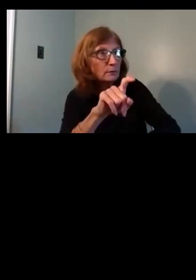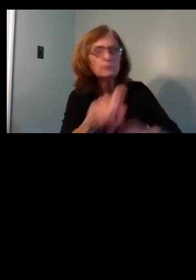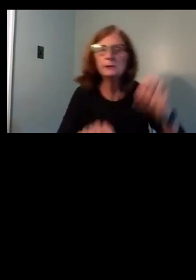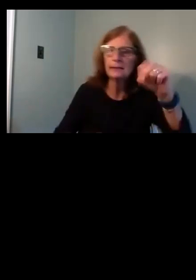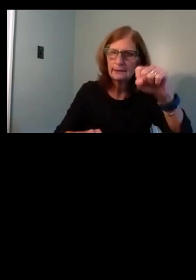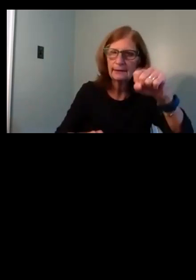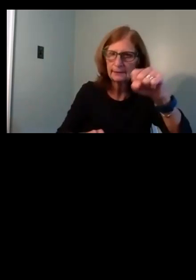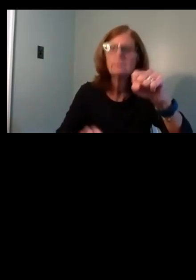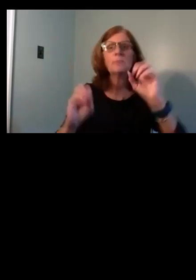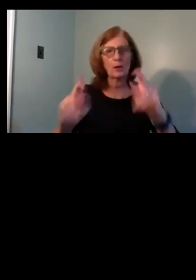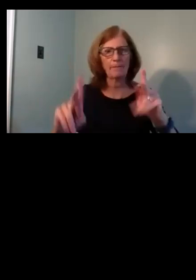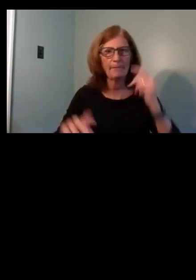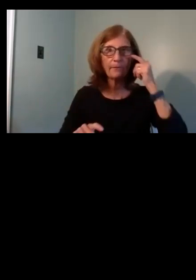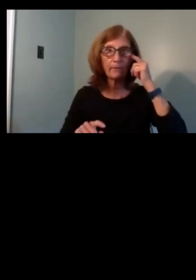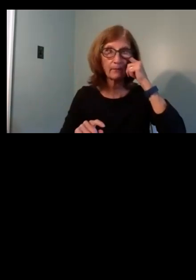Much better. Okay.